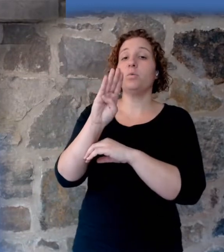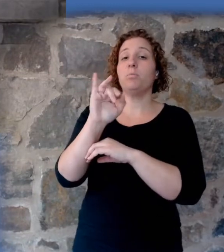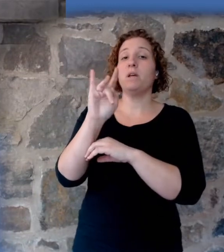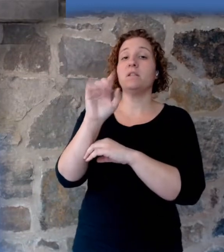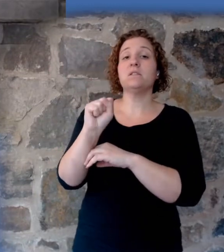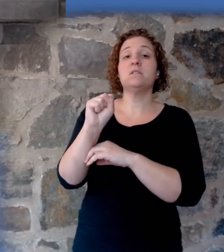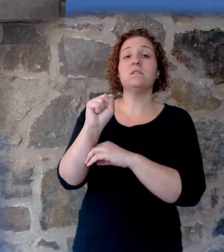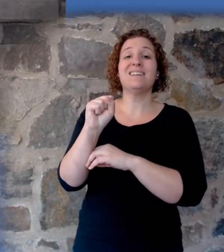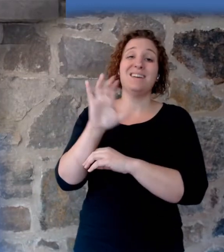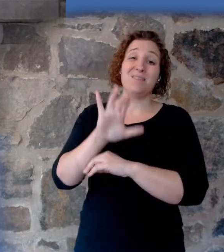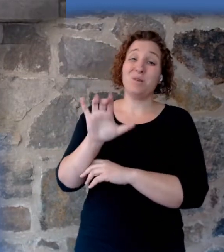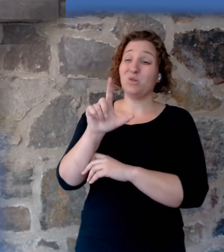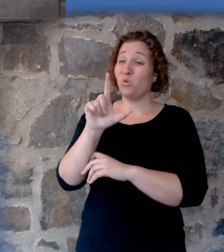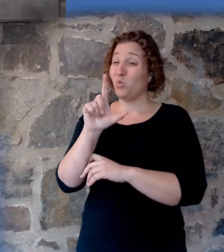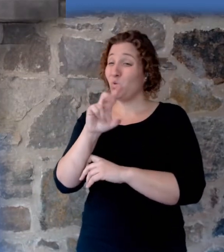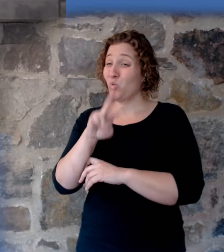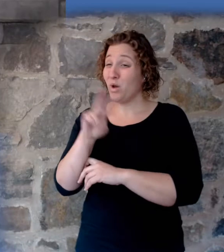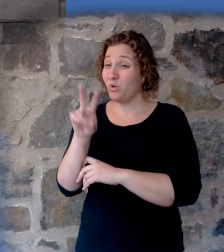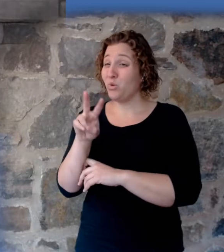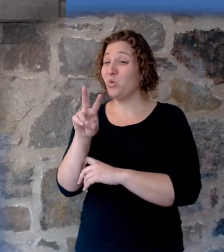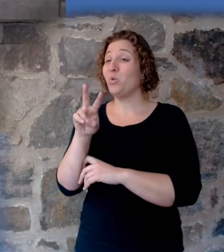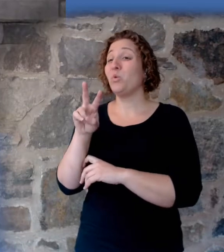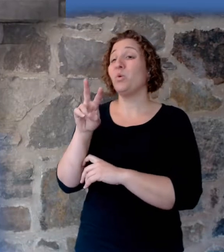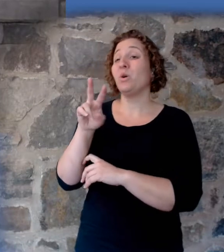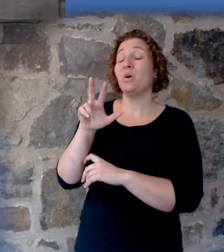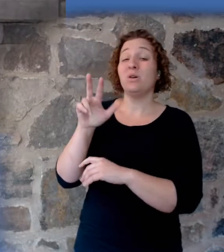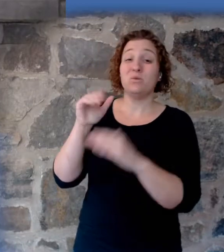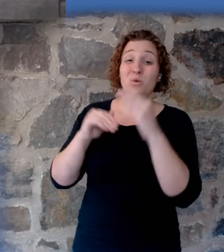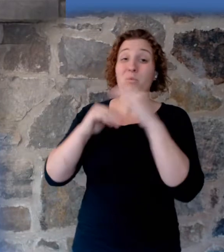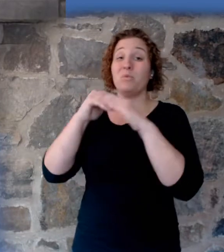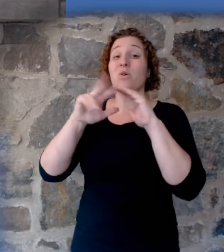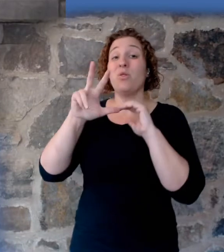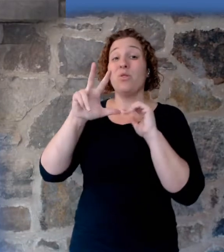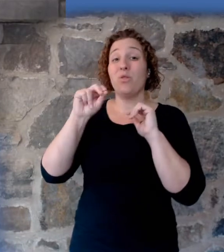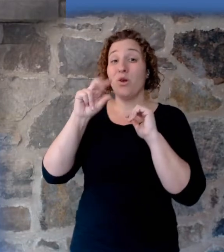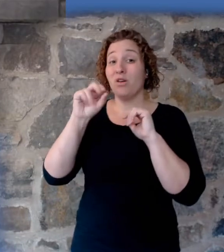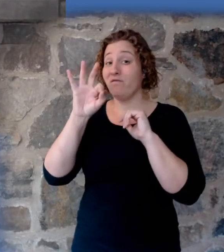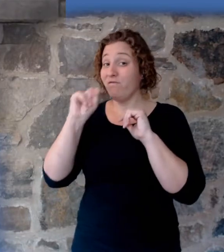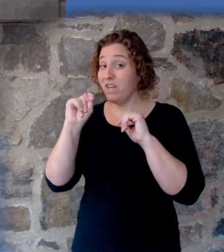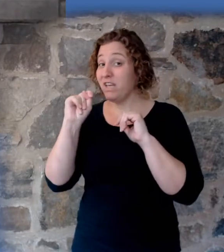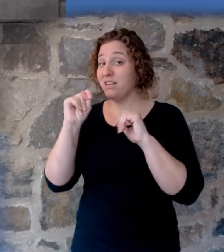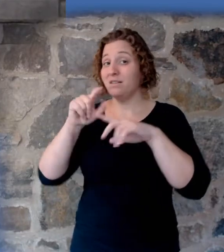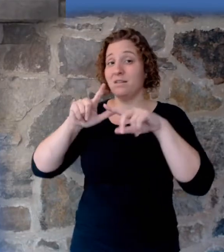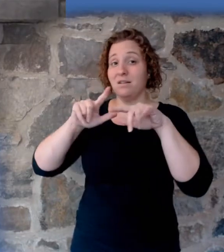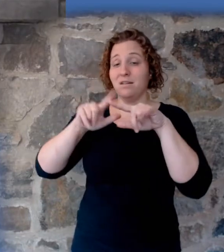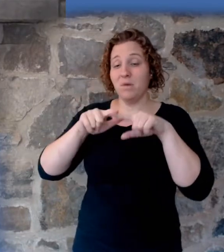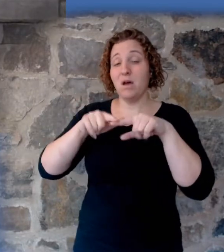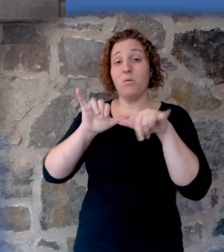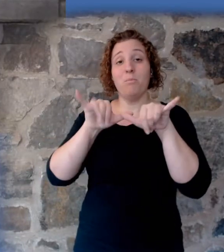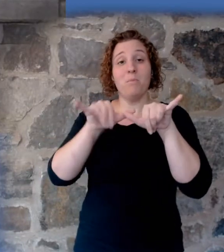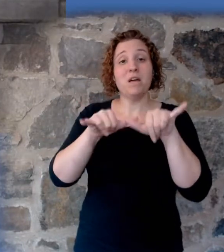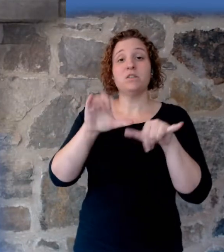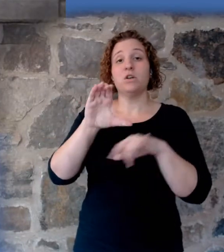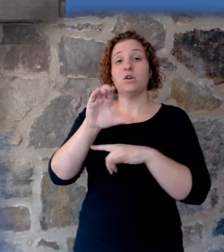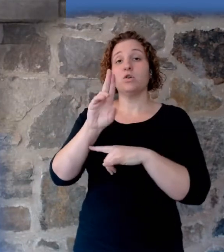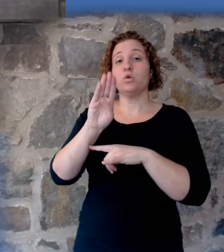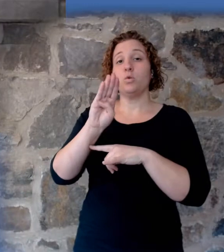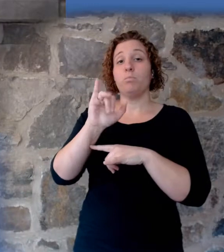to twenty-eight, maybe even thirty feet, depending on the length of the cupid. Twenty solid feet at least, twenty-two to twenty-eight.